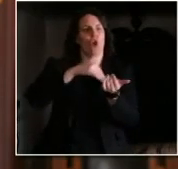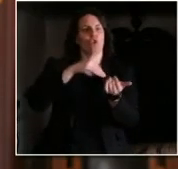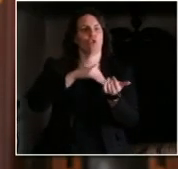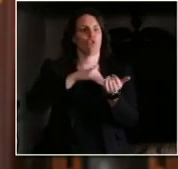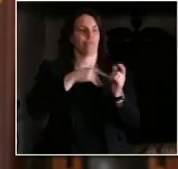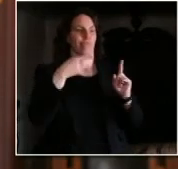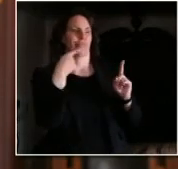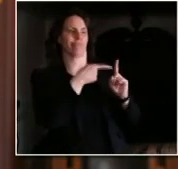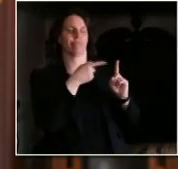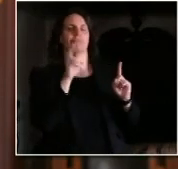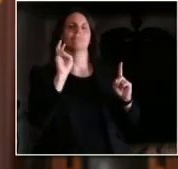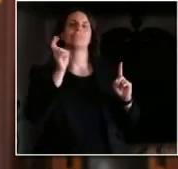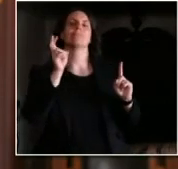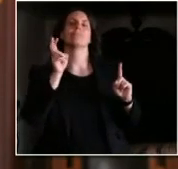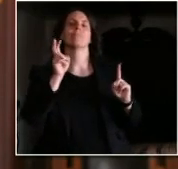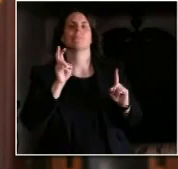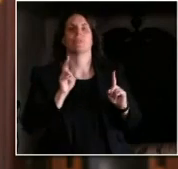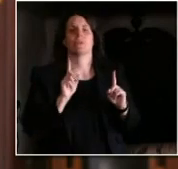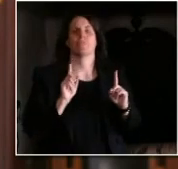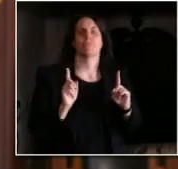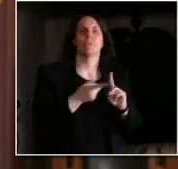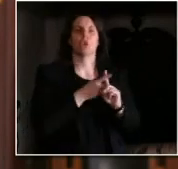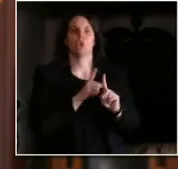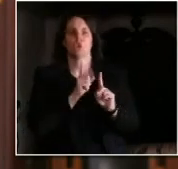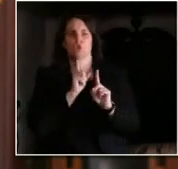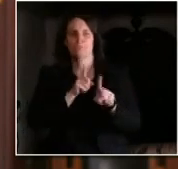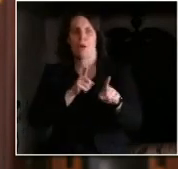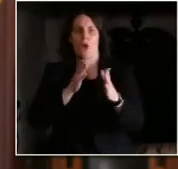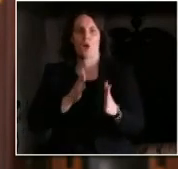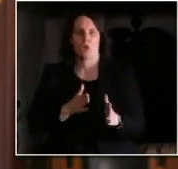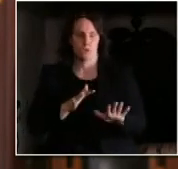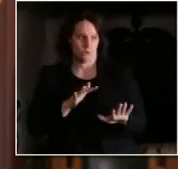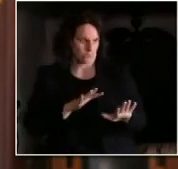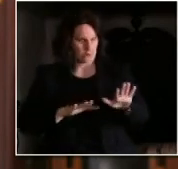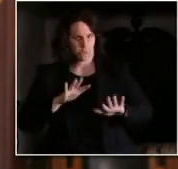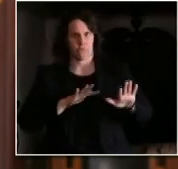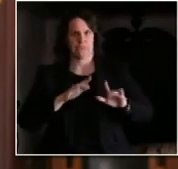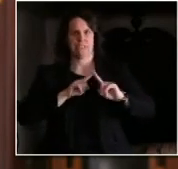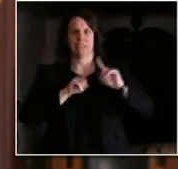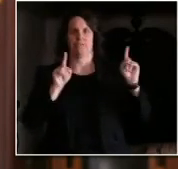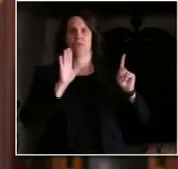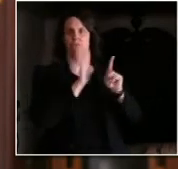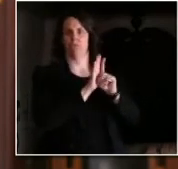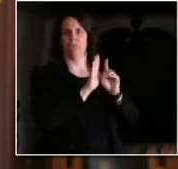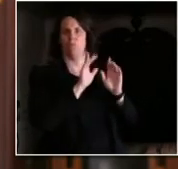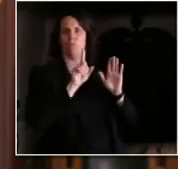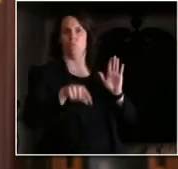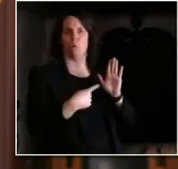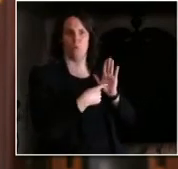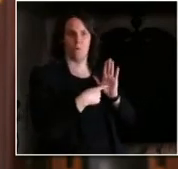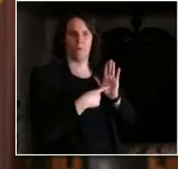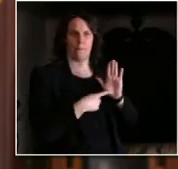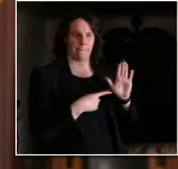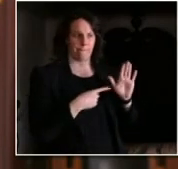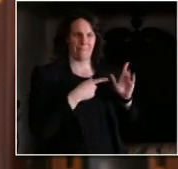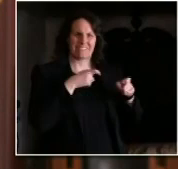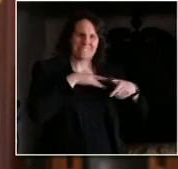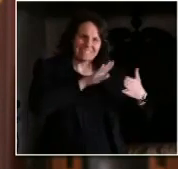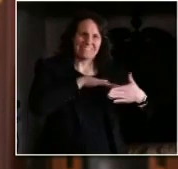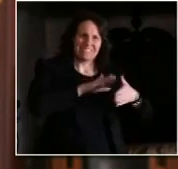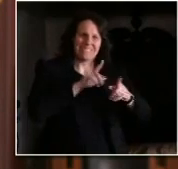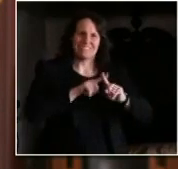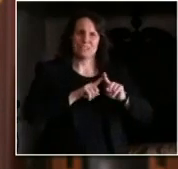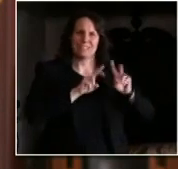what they are used to being and that's a level of stress and anxiety that they have not potentially previously experienced